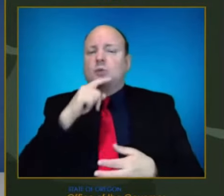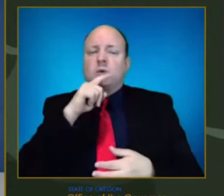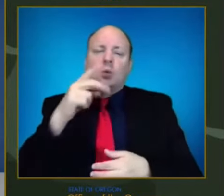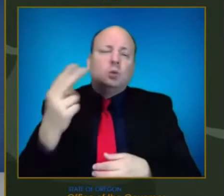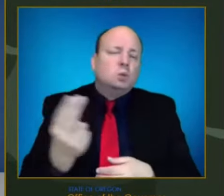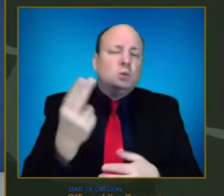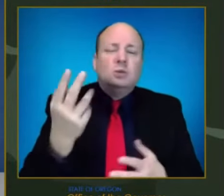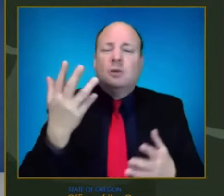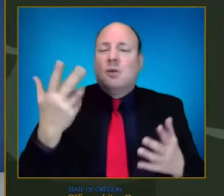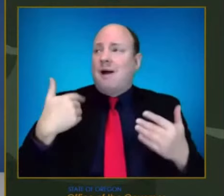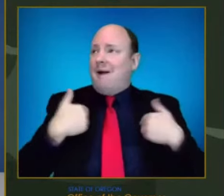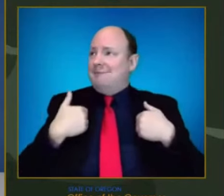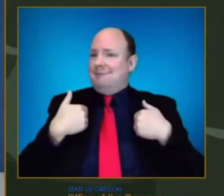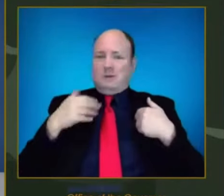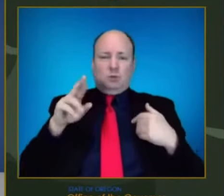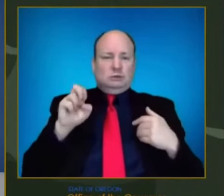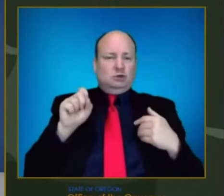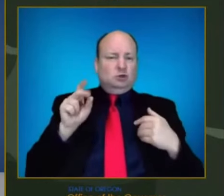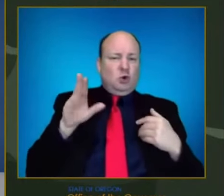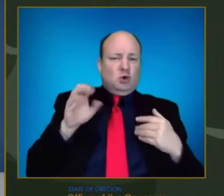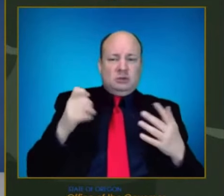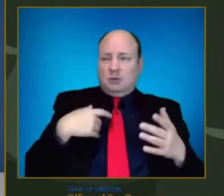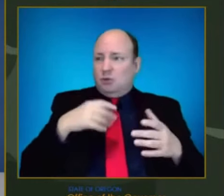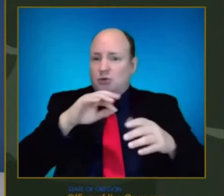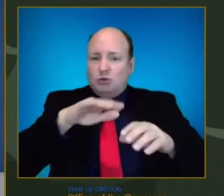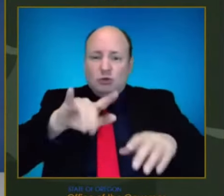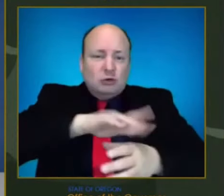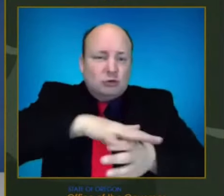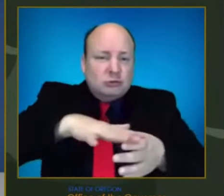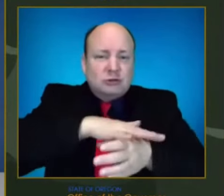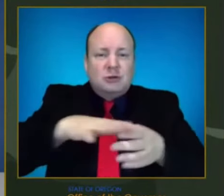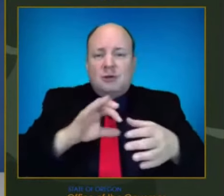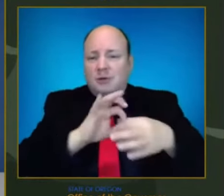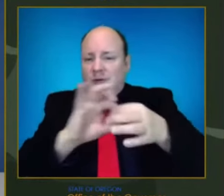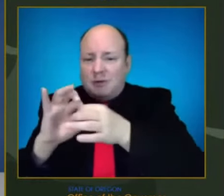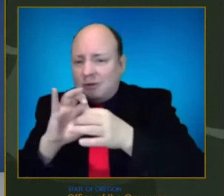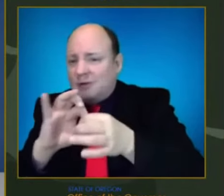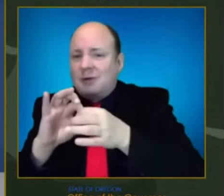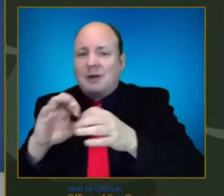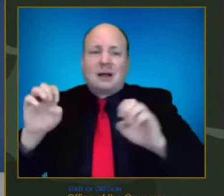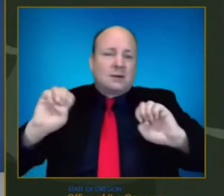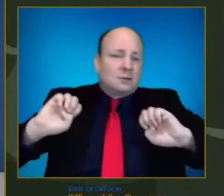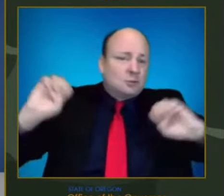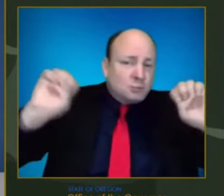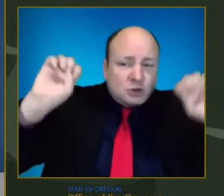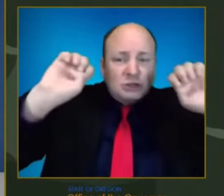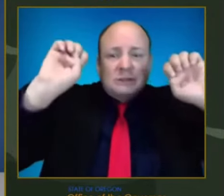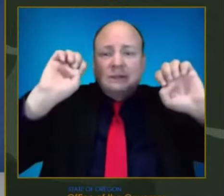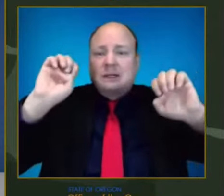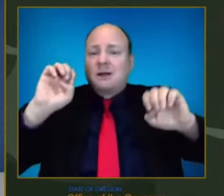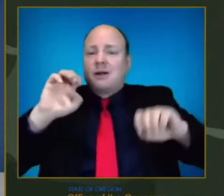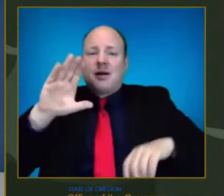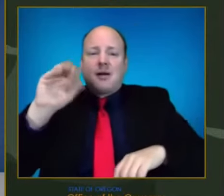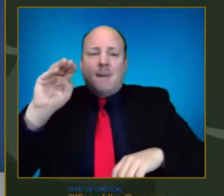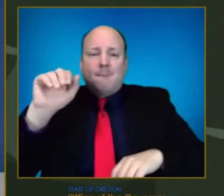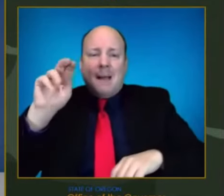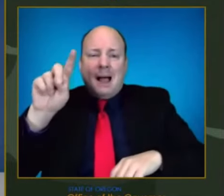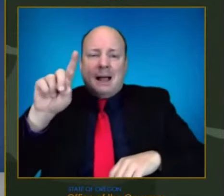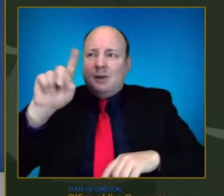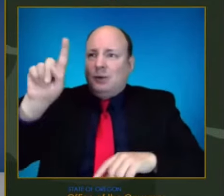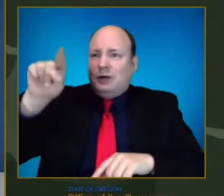hospital collaborative and an emergency management command center to coordinate the use of available beds, ventilators, and other needed resources.